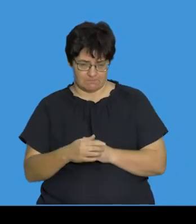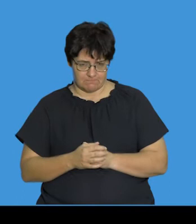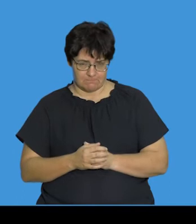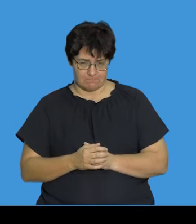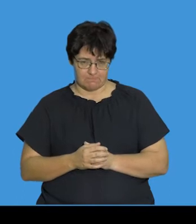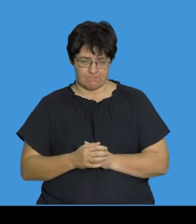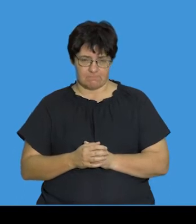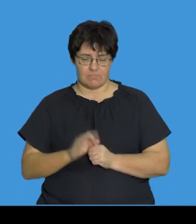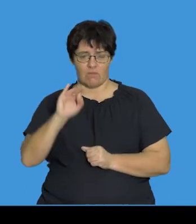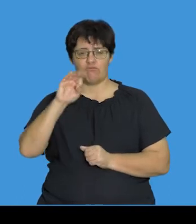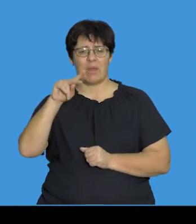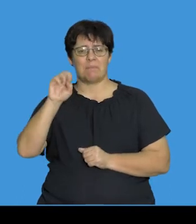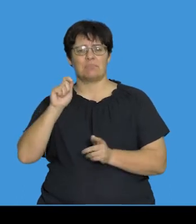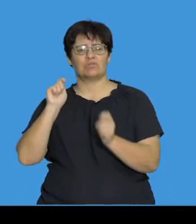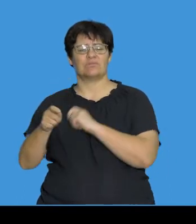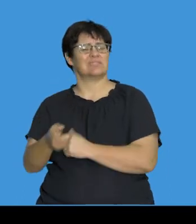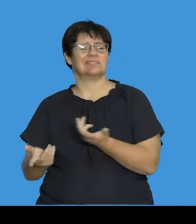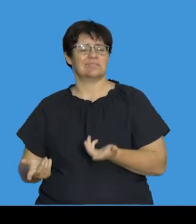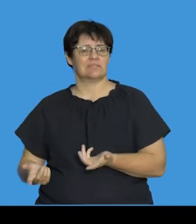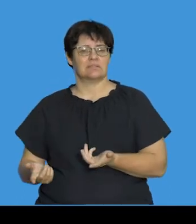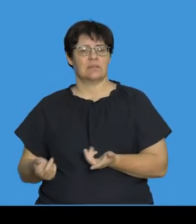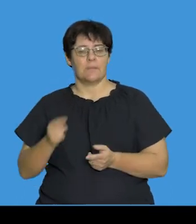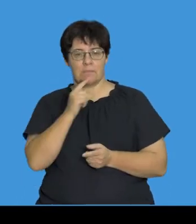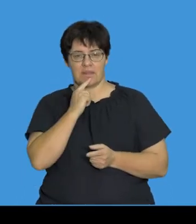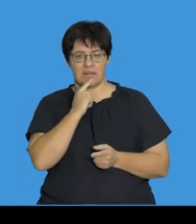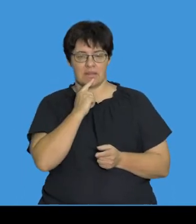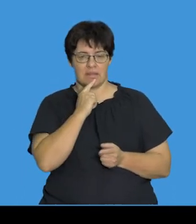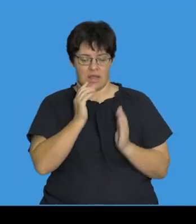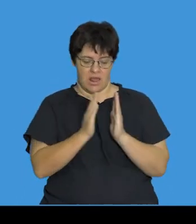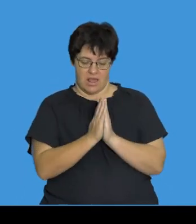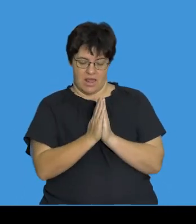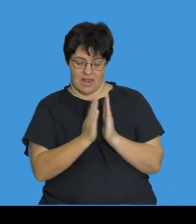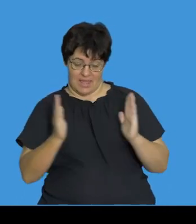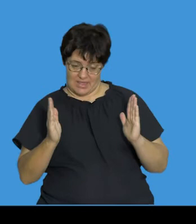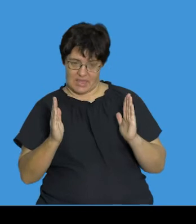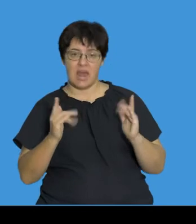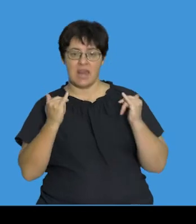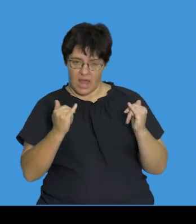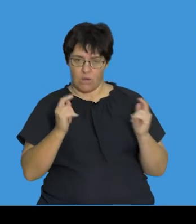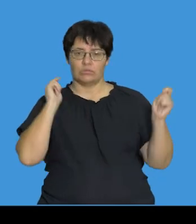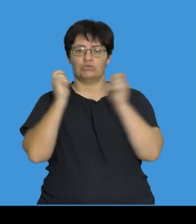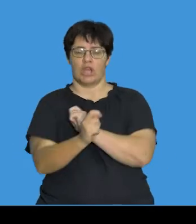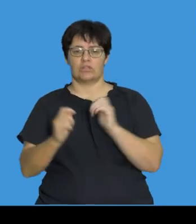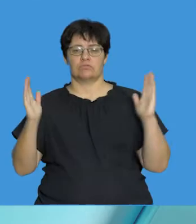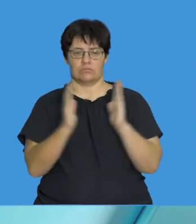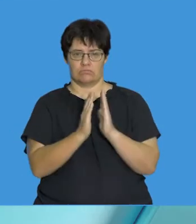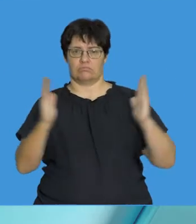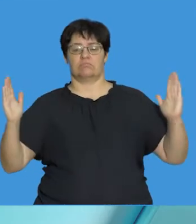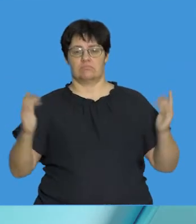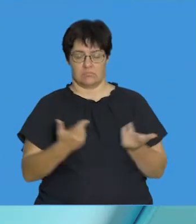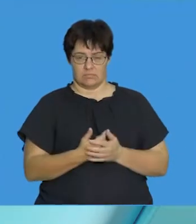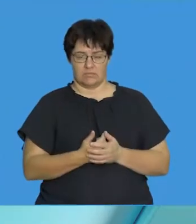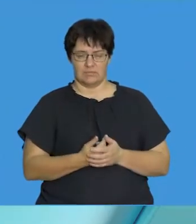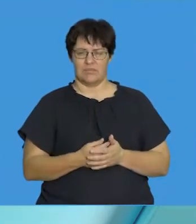the word frame shift refers to changing the length of the line. Now, a